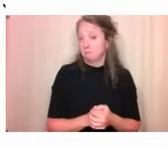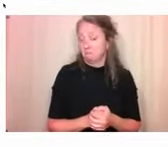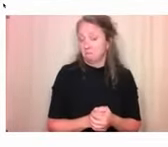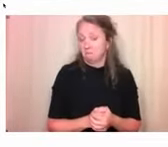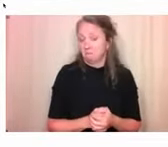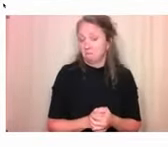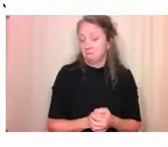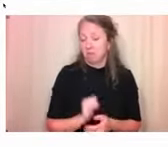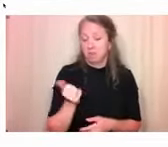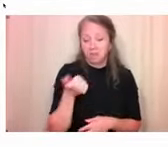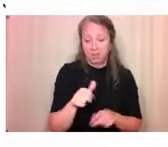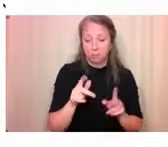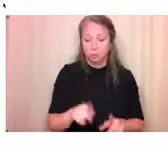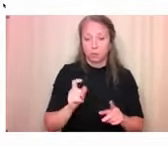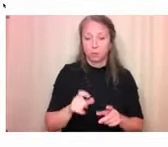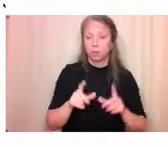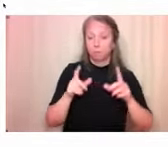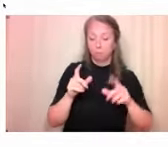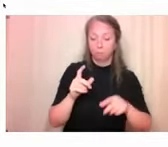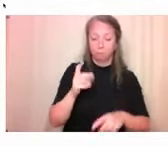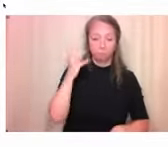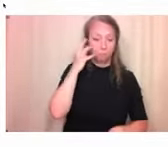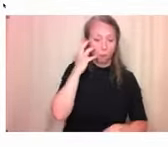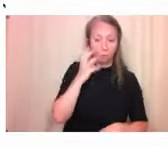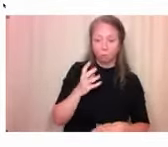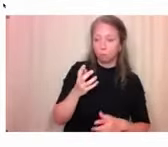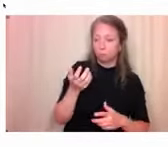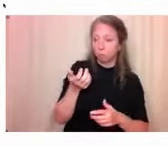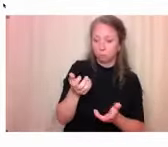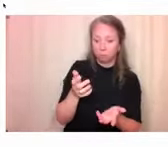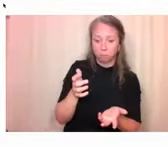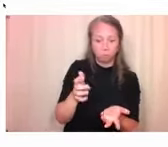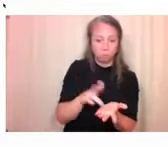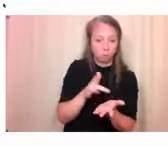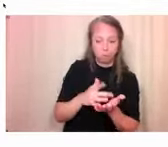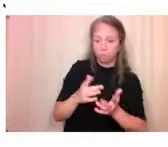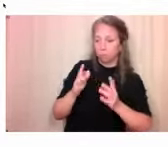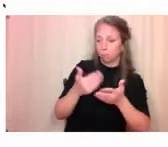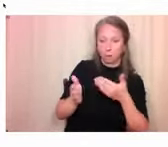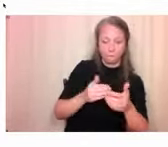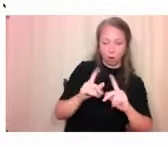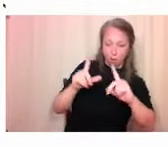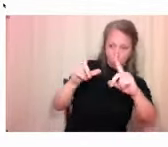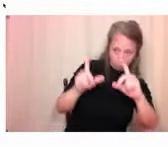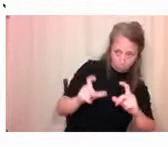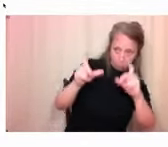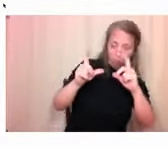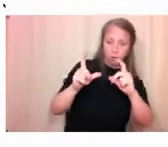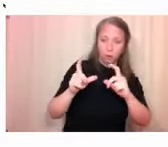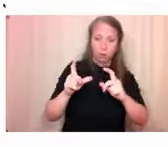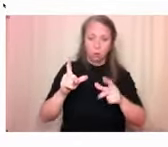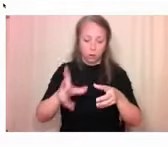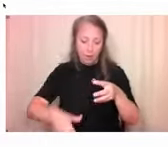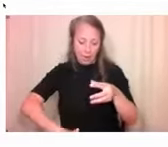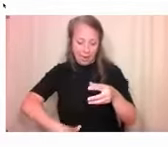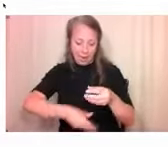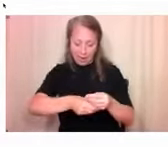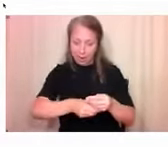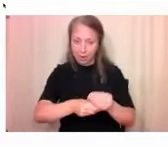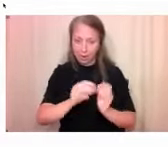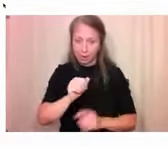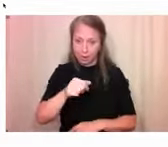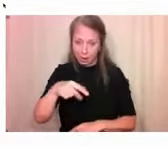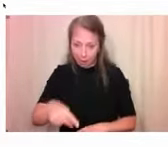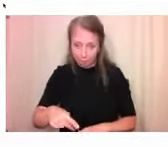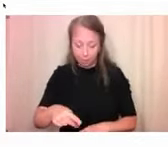share and upload to the website. Once you're on the website, people accessing the map will be able to see the photo that you took, where you took it, and